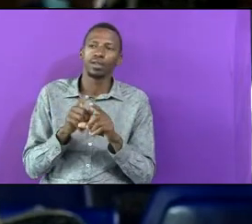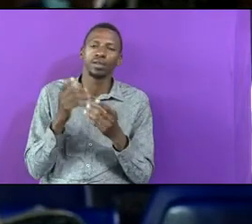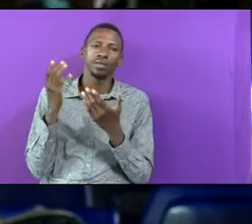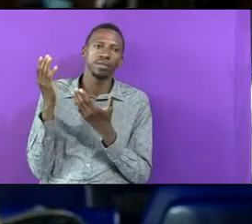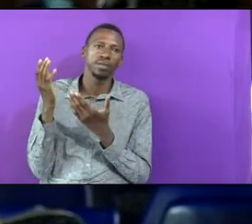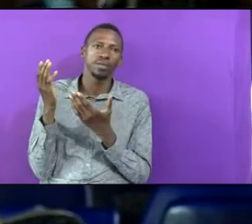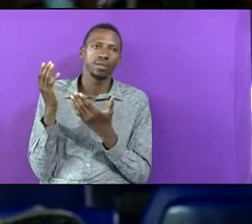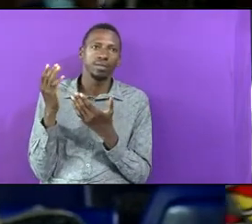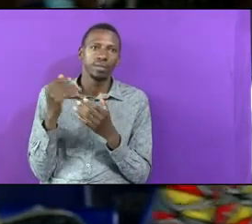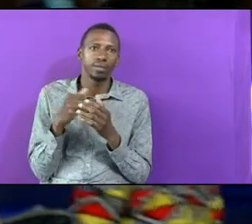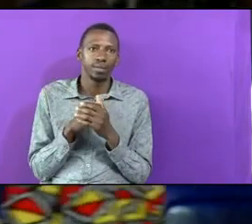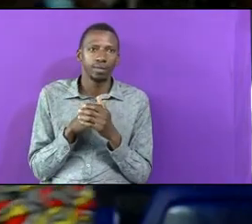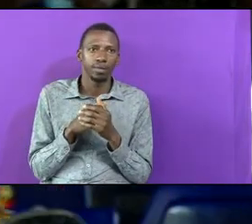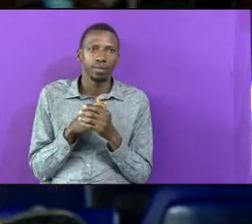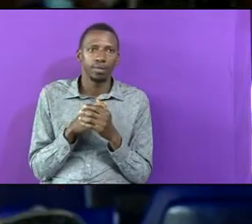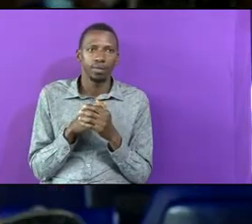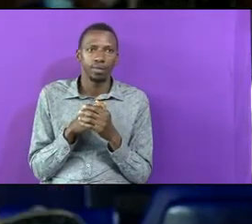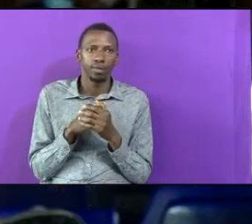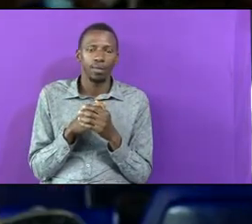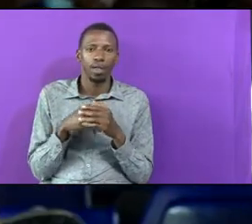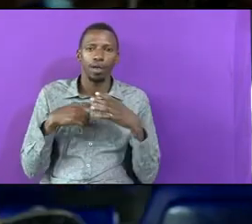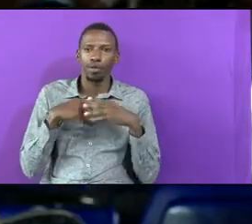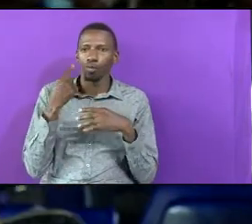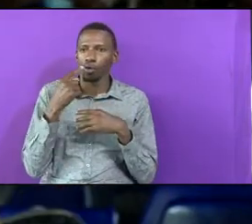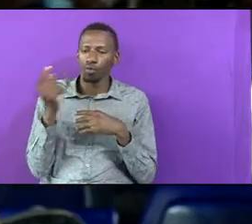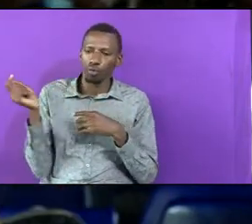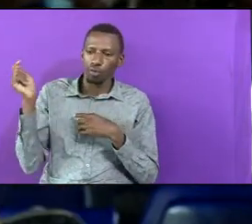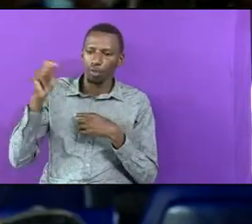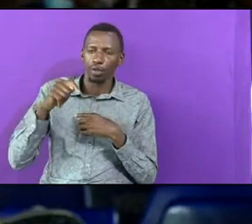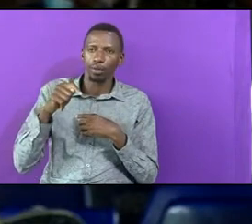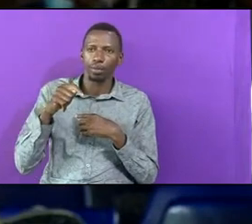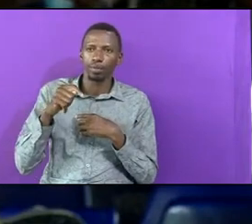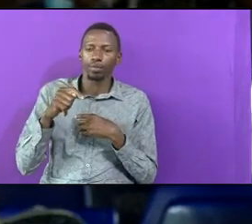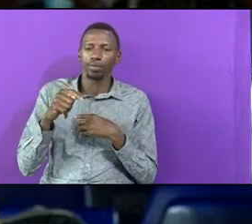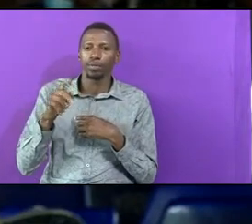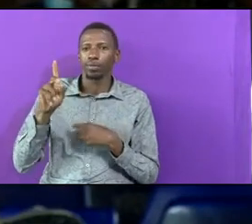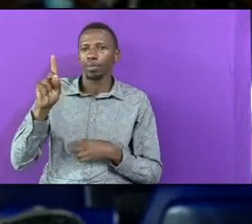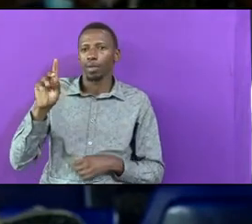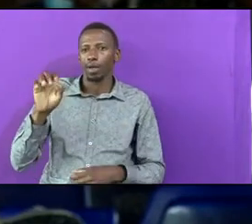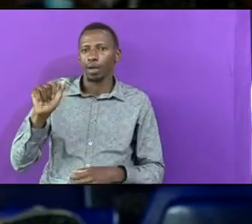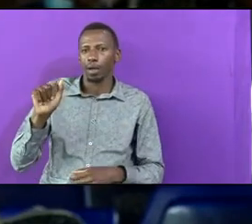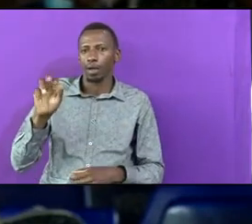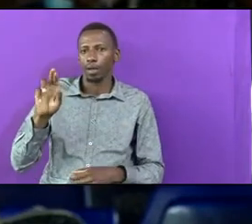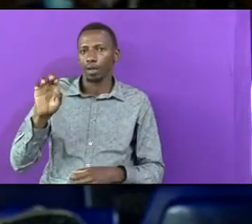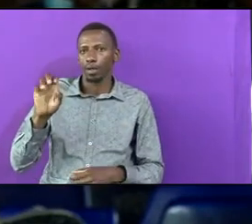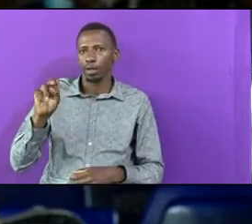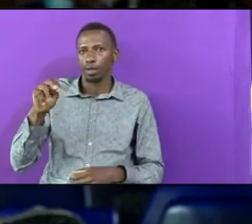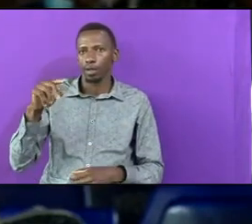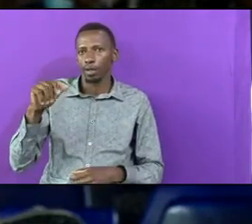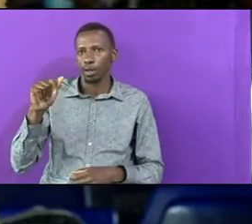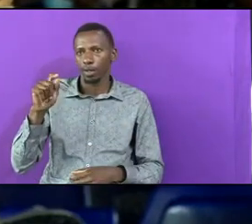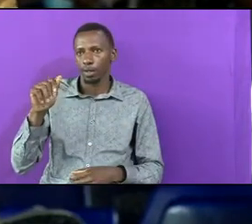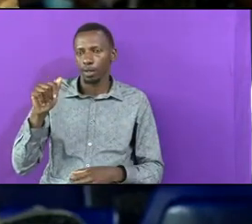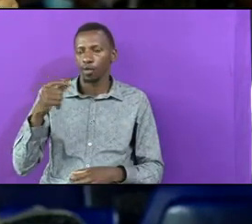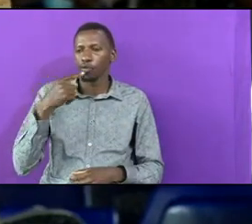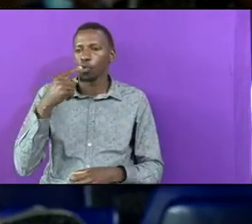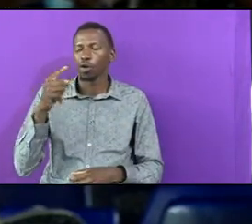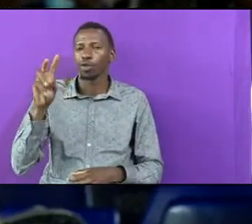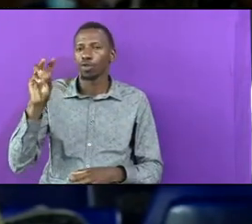Lovington Came After You As Build Karangata 120 Million What Is Wrong With Us